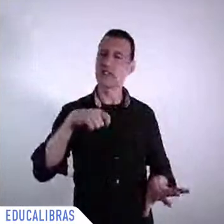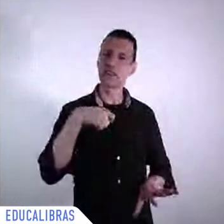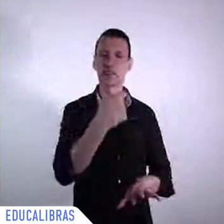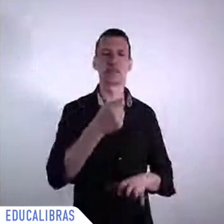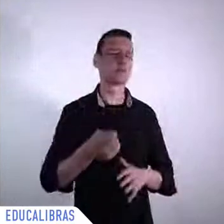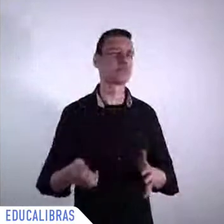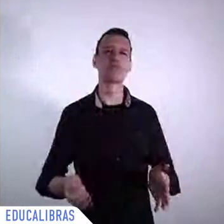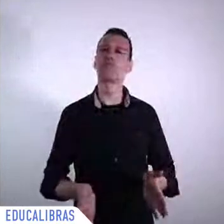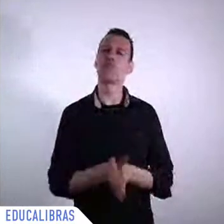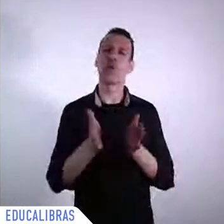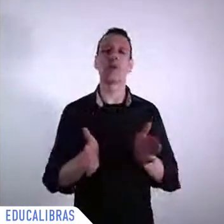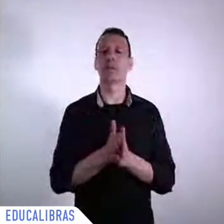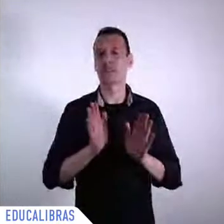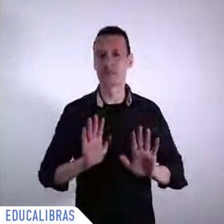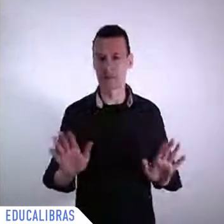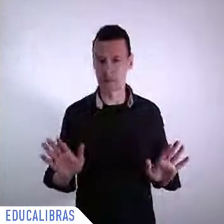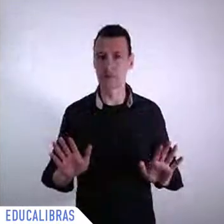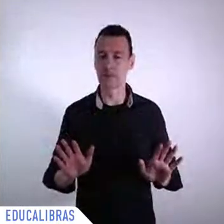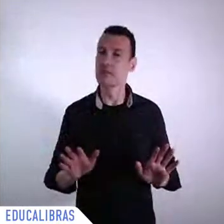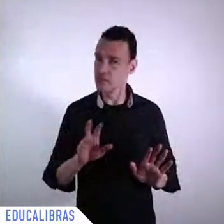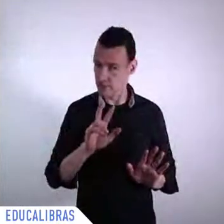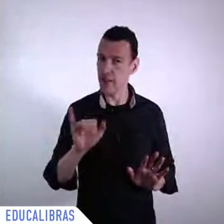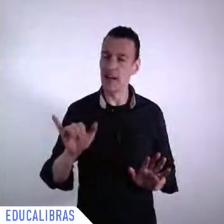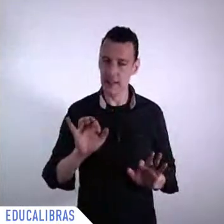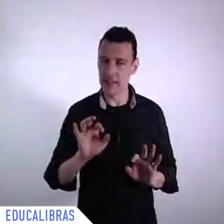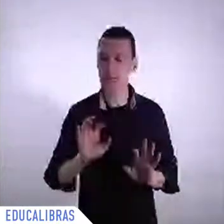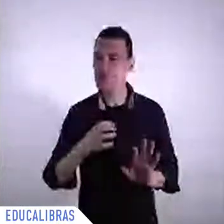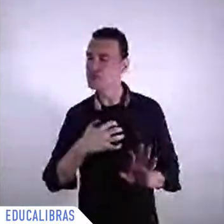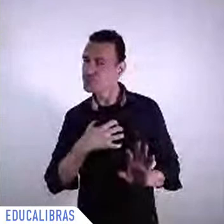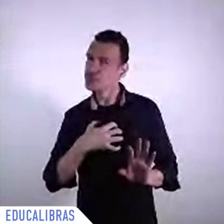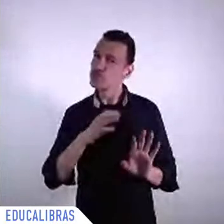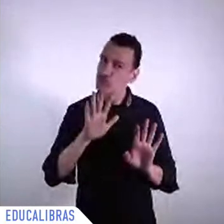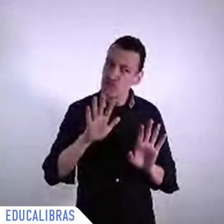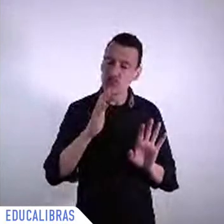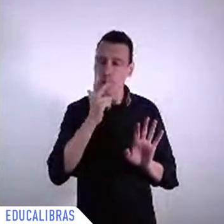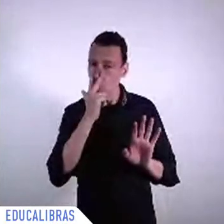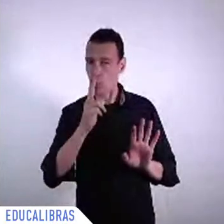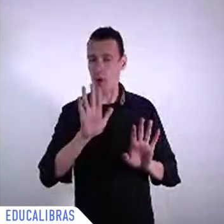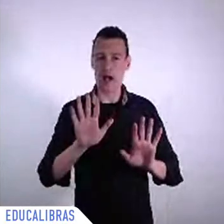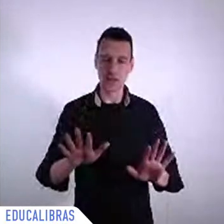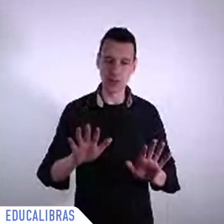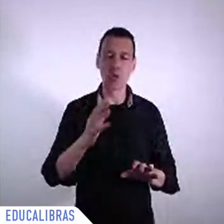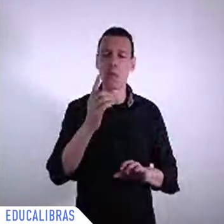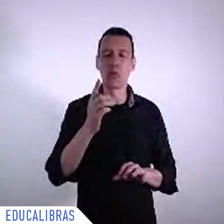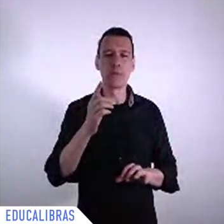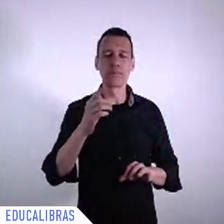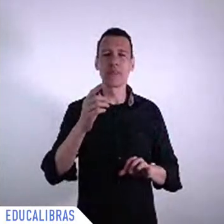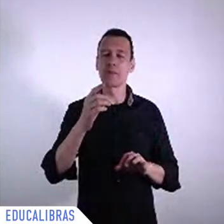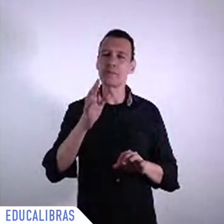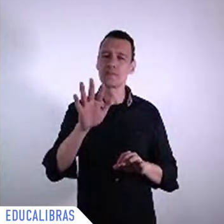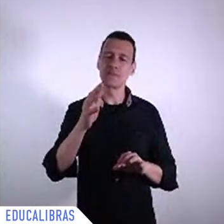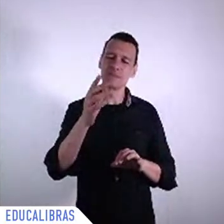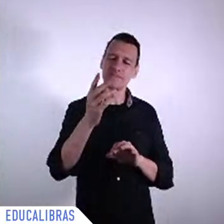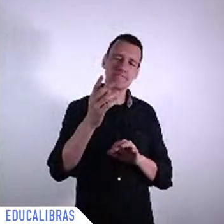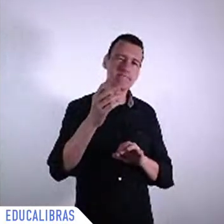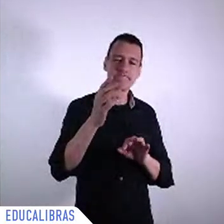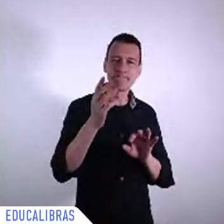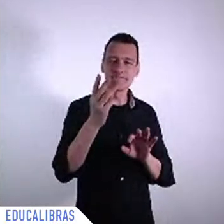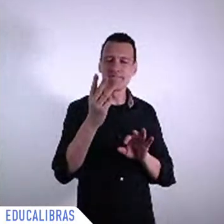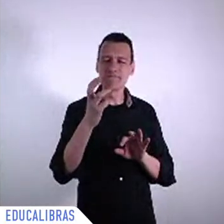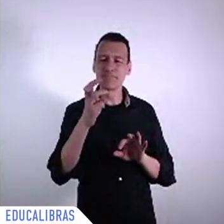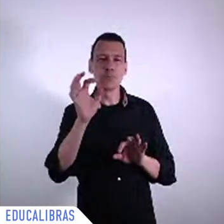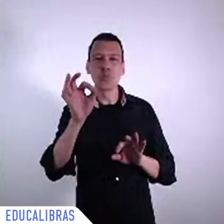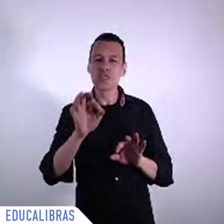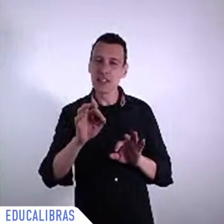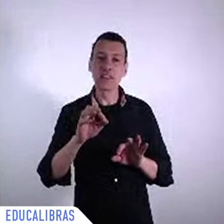something on which Brazil have made massive progress and now we see going back